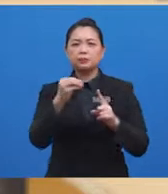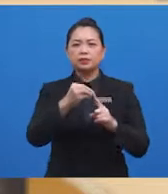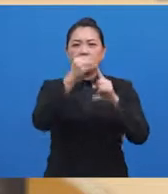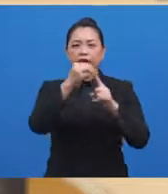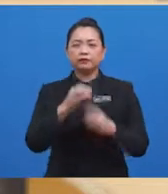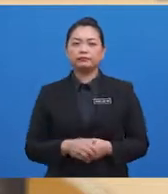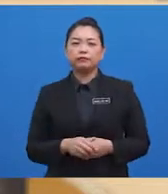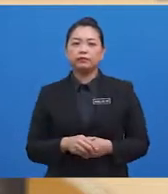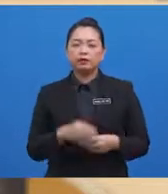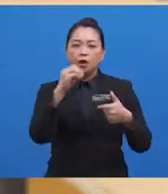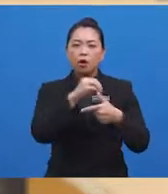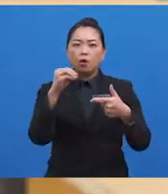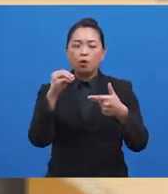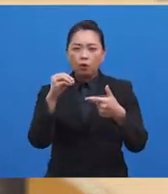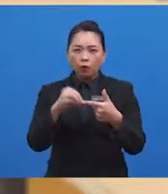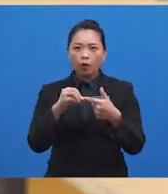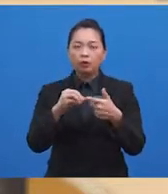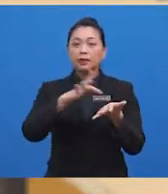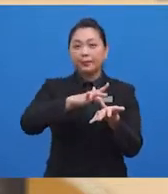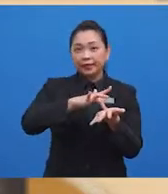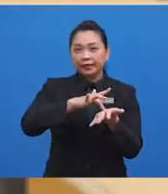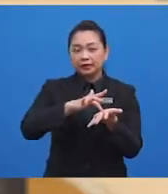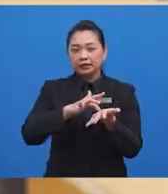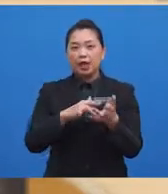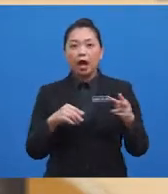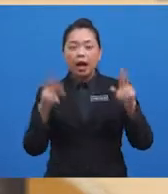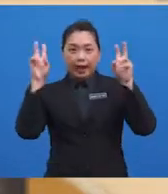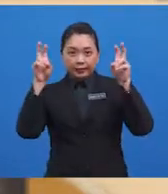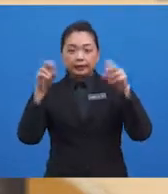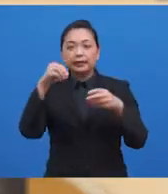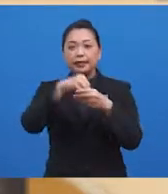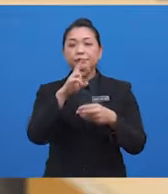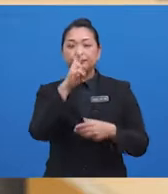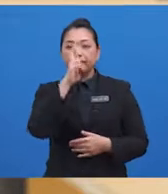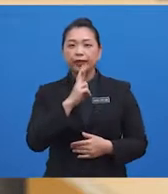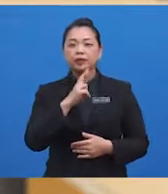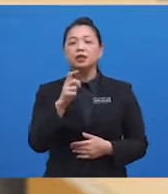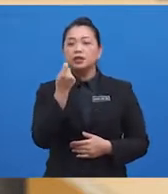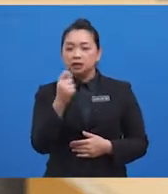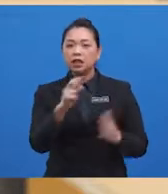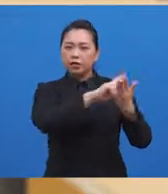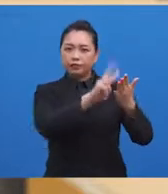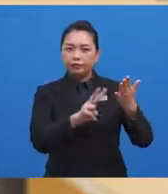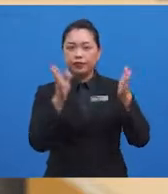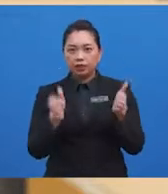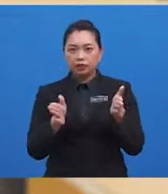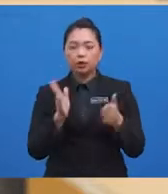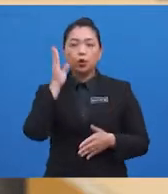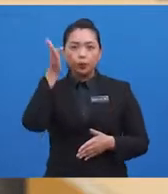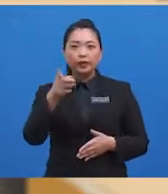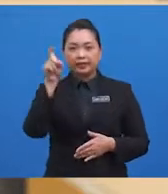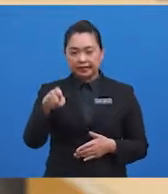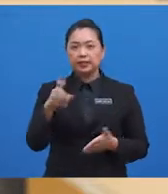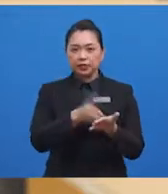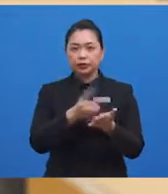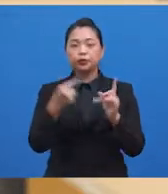or the medical descriptions are highlighted in red. Now, the reader will need to use the dictionary to look up